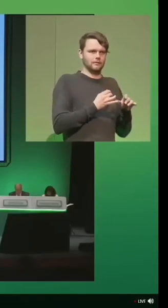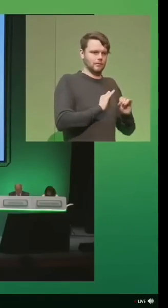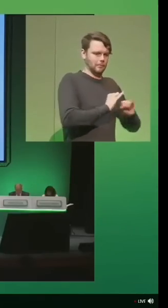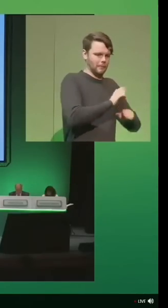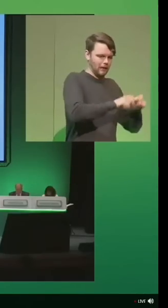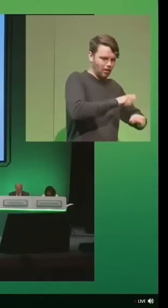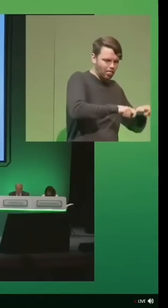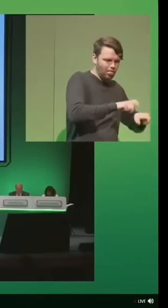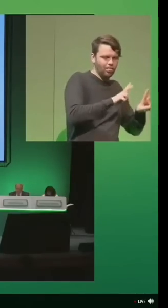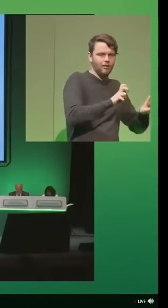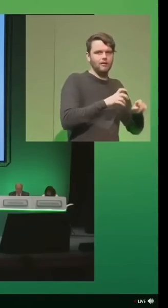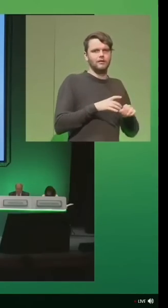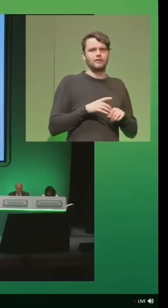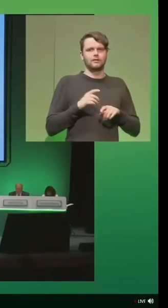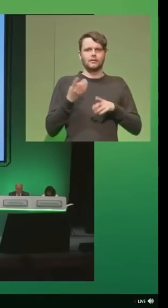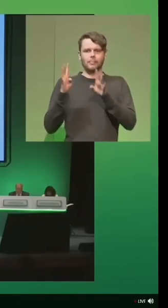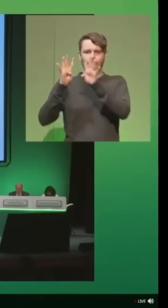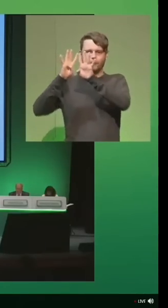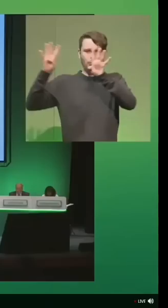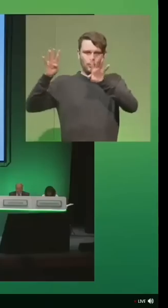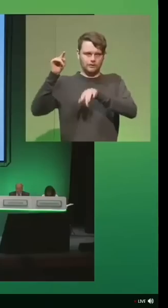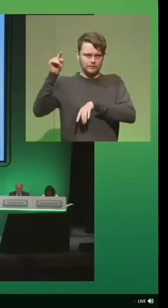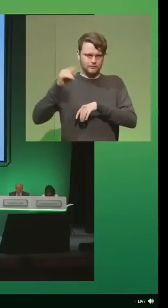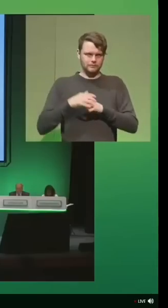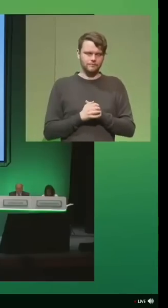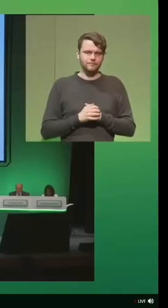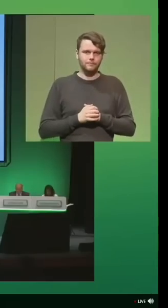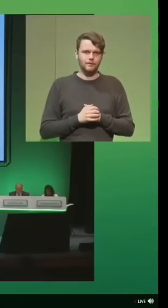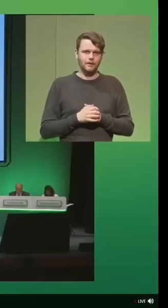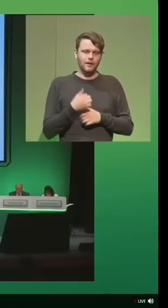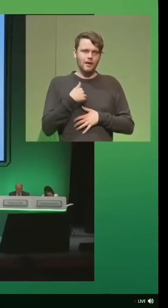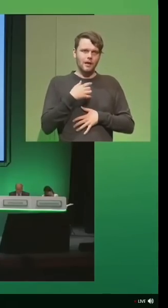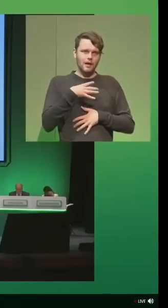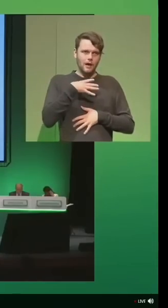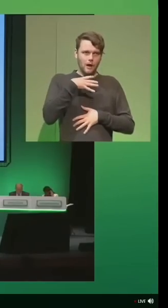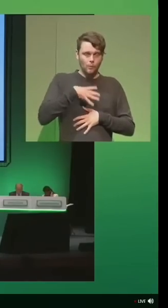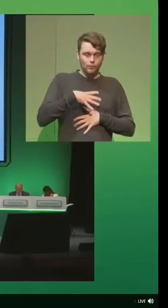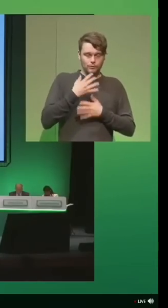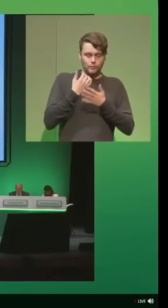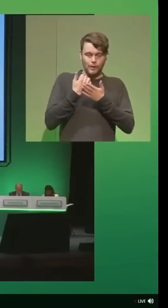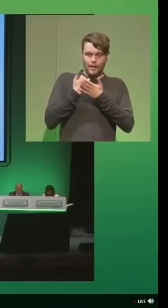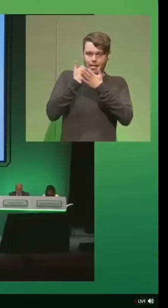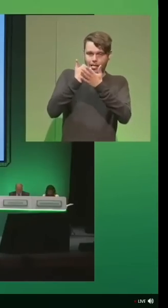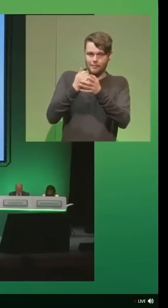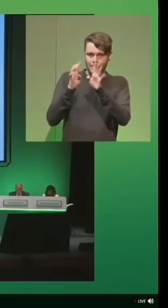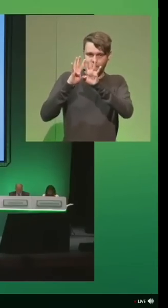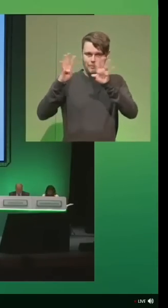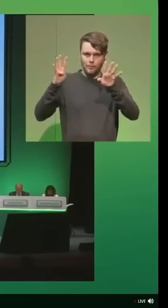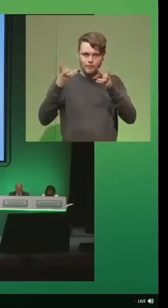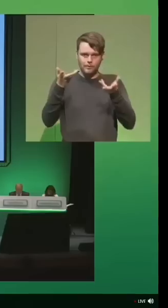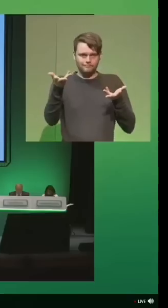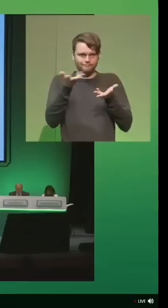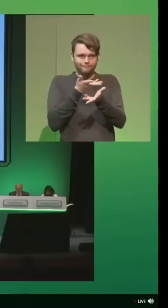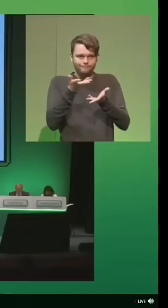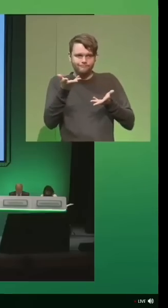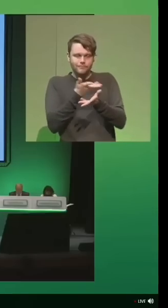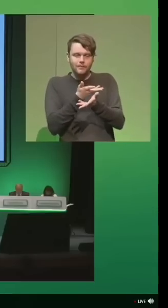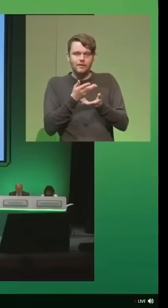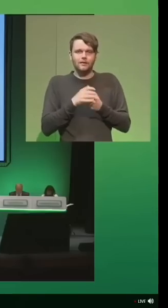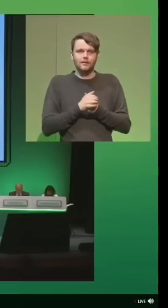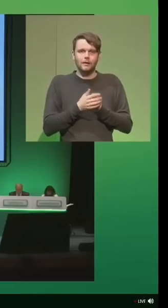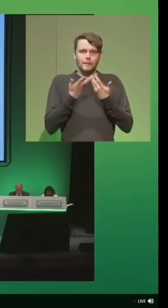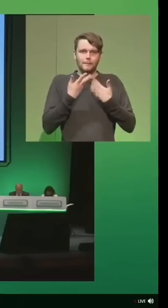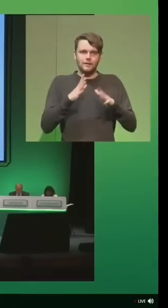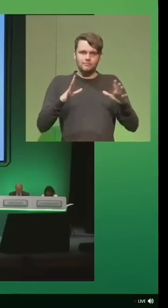or whatever you like to call them, and the board. And I would like to help the board with a liaison of some sort. I